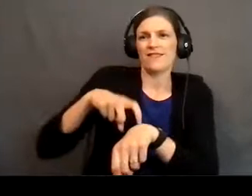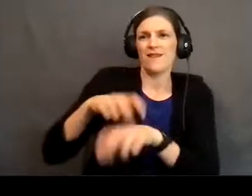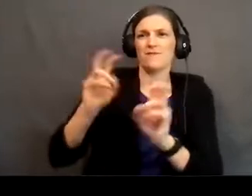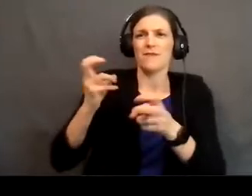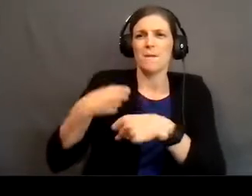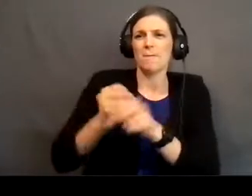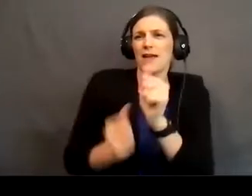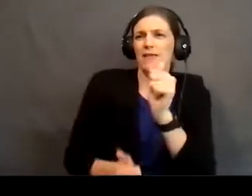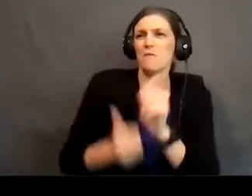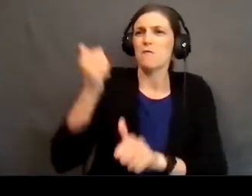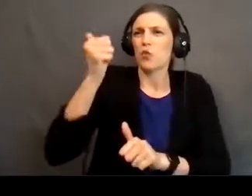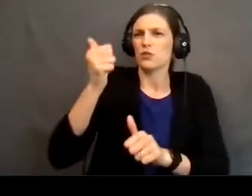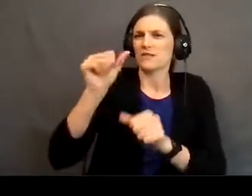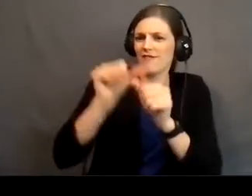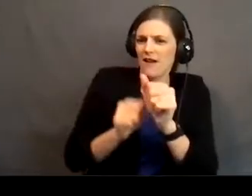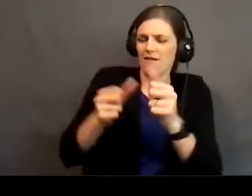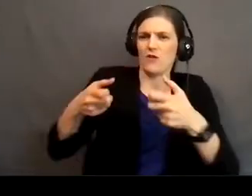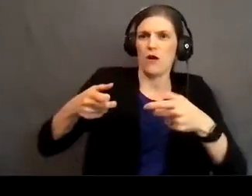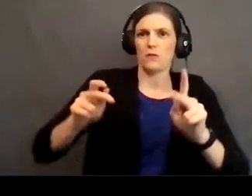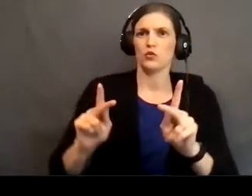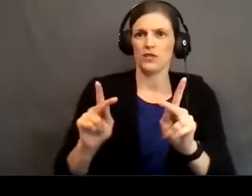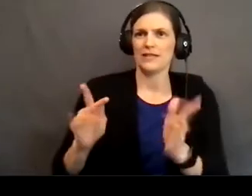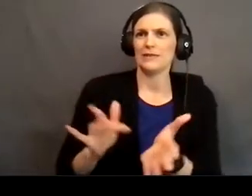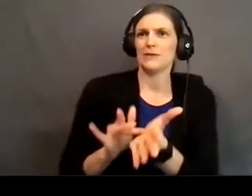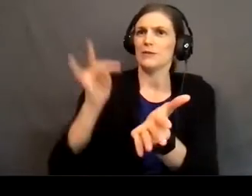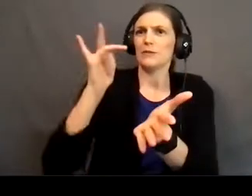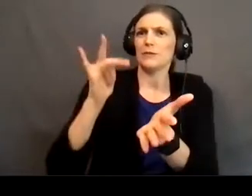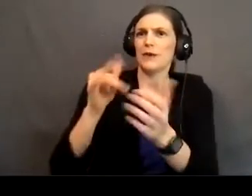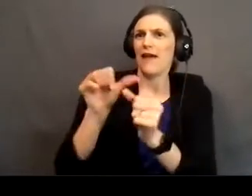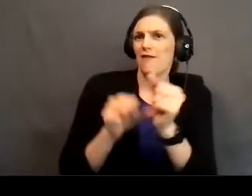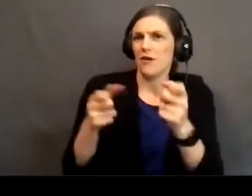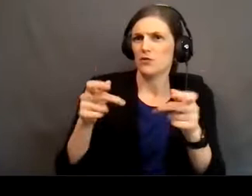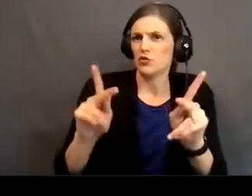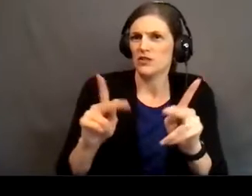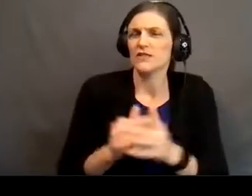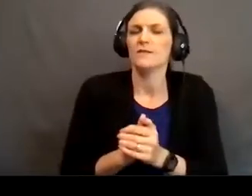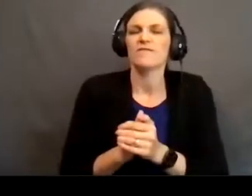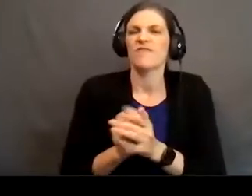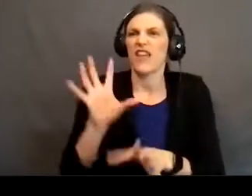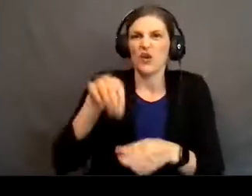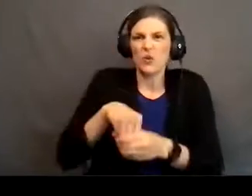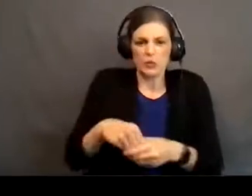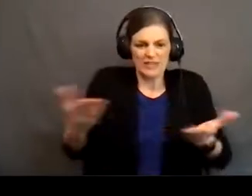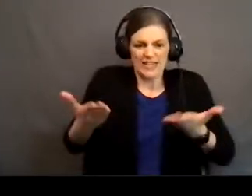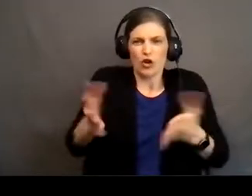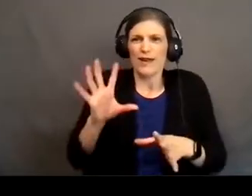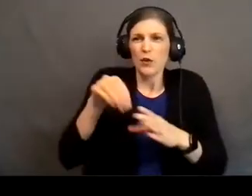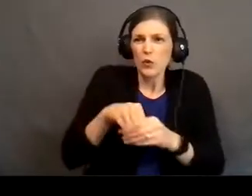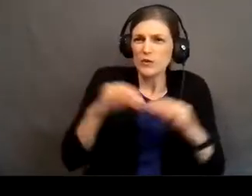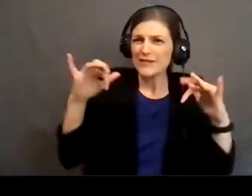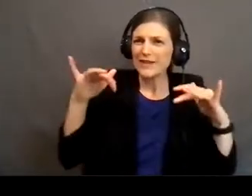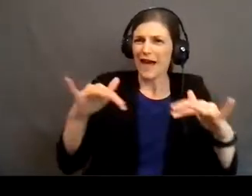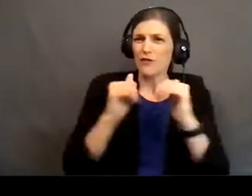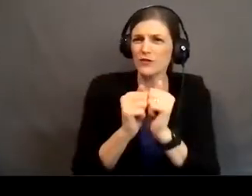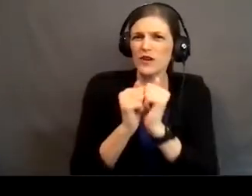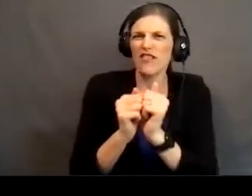out of every opportunity. And that includes what we do here. That includes when we gather together. How can you